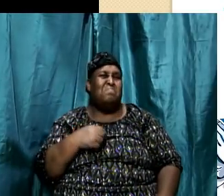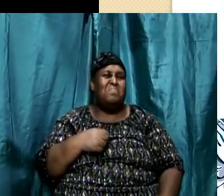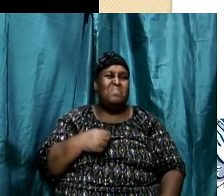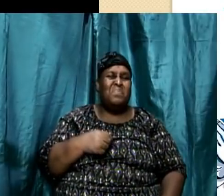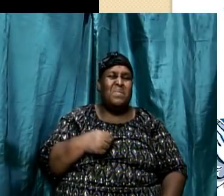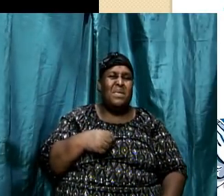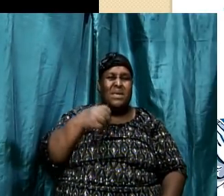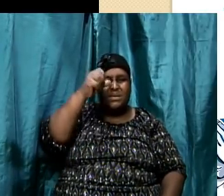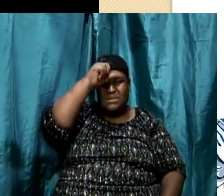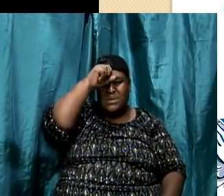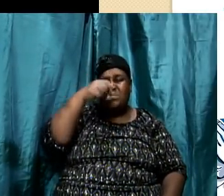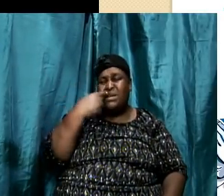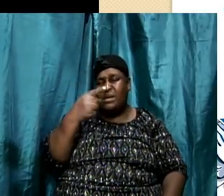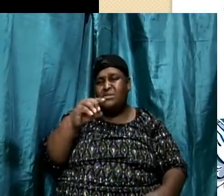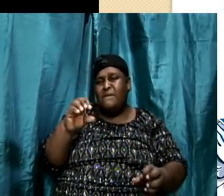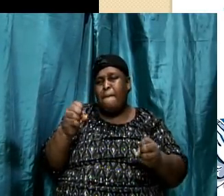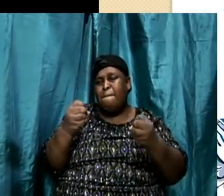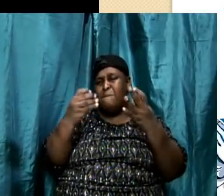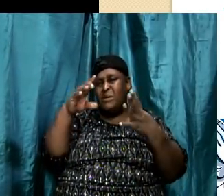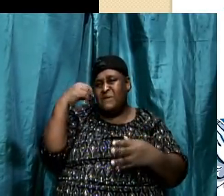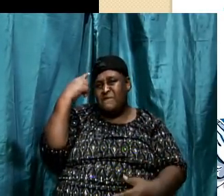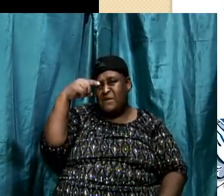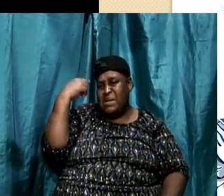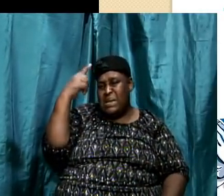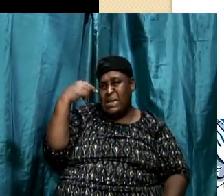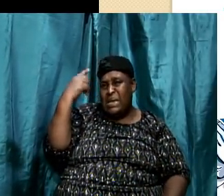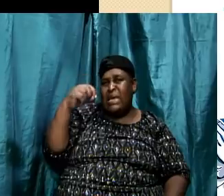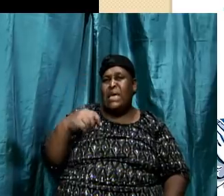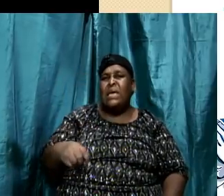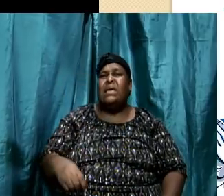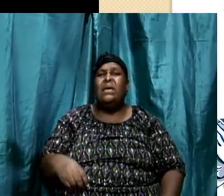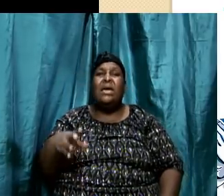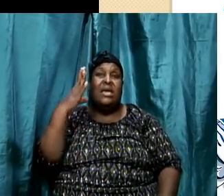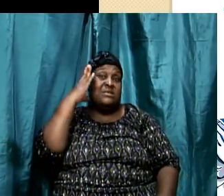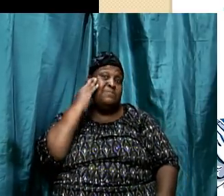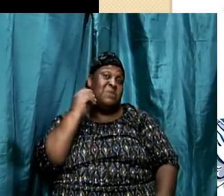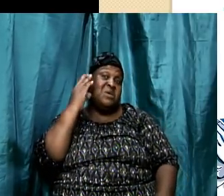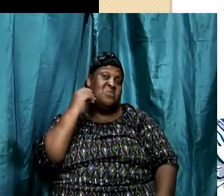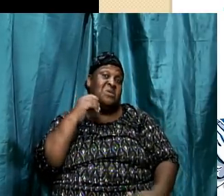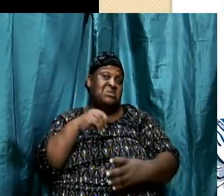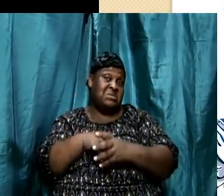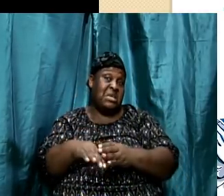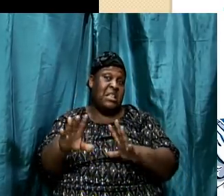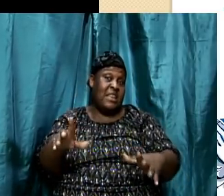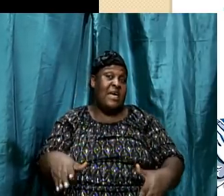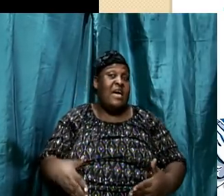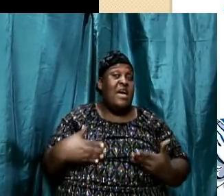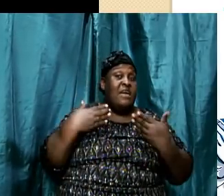tells of much folly that will exist. A lot of things that he has experienced in his life, he said these things are just folly.